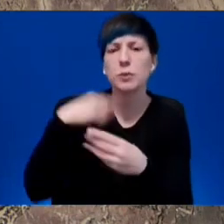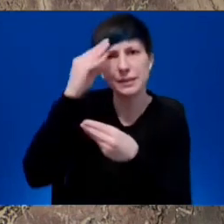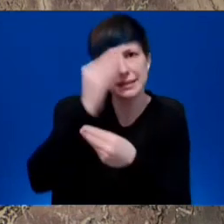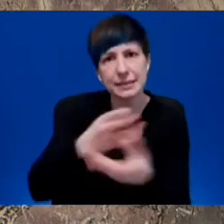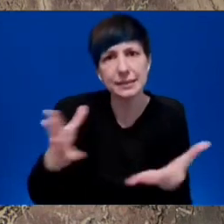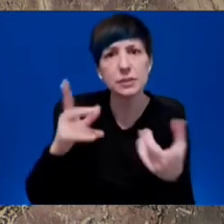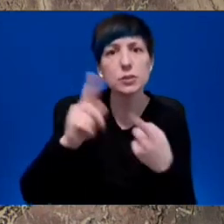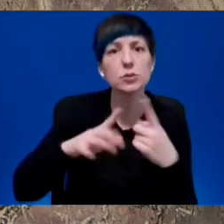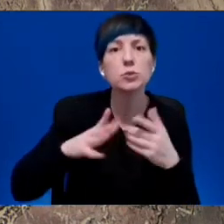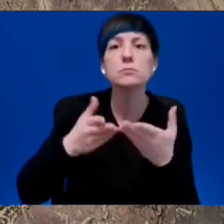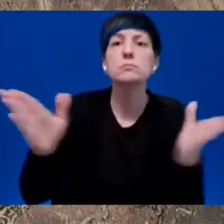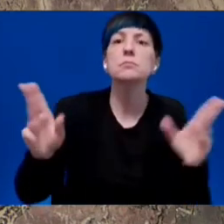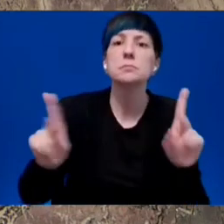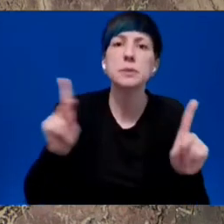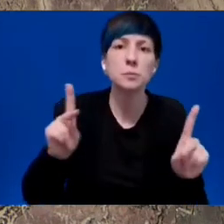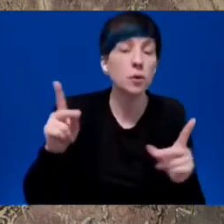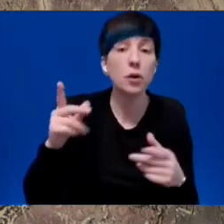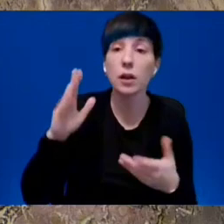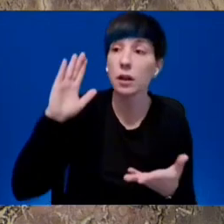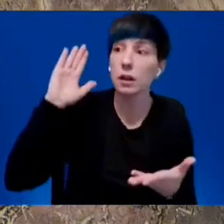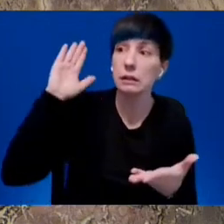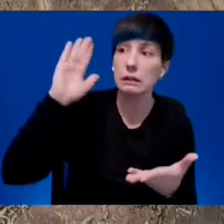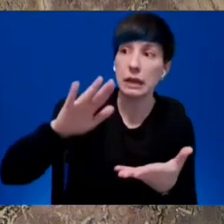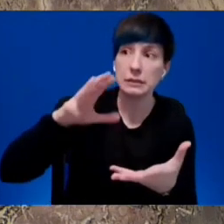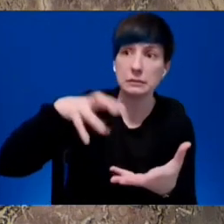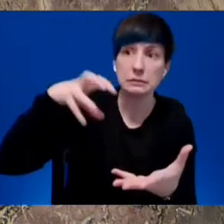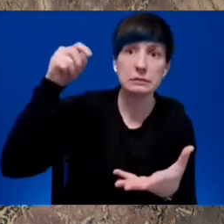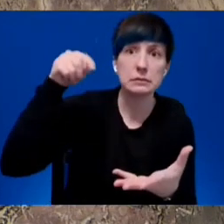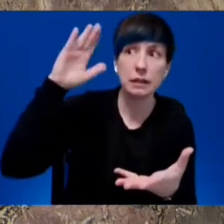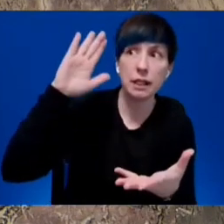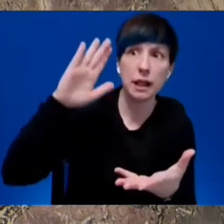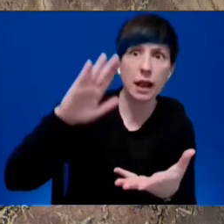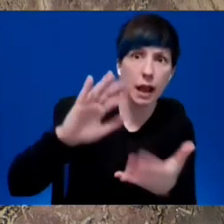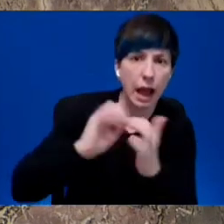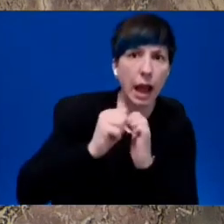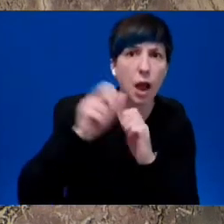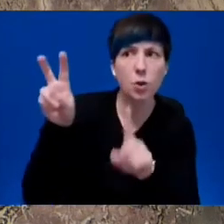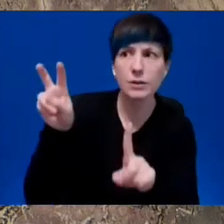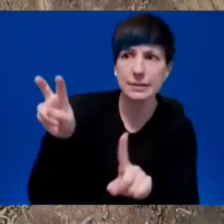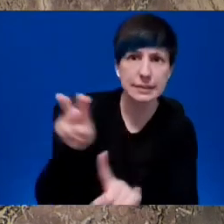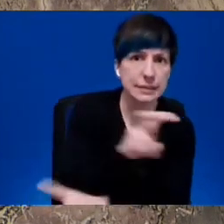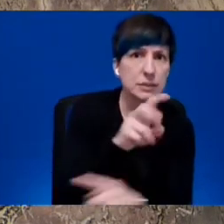future looks like as we transition to clean energy. That's where our focus is.